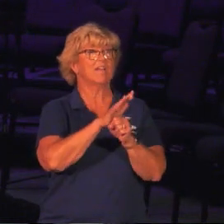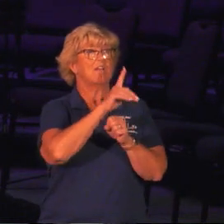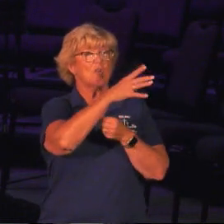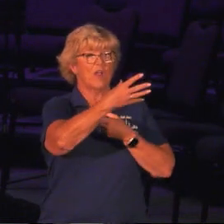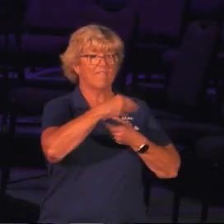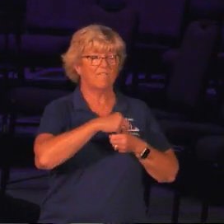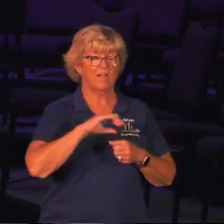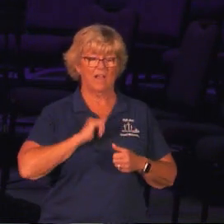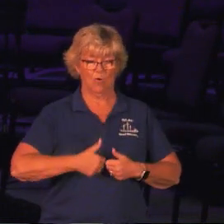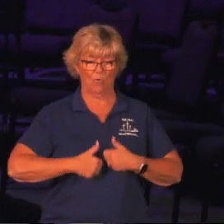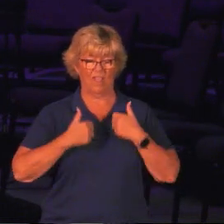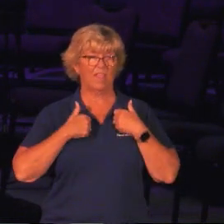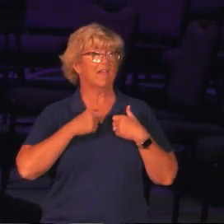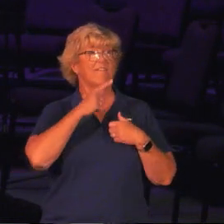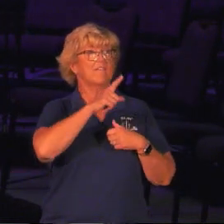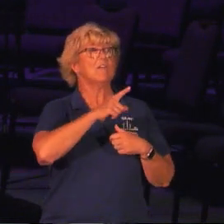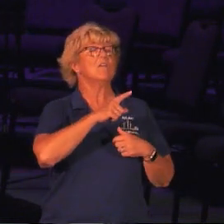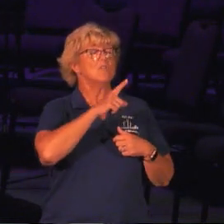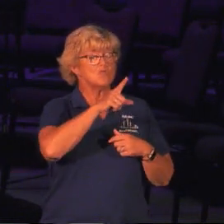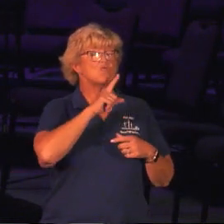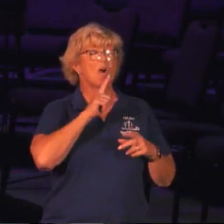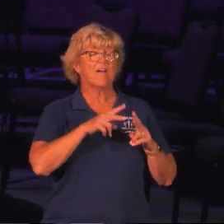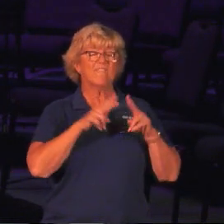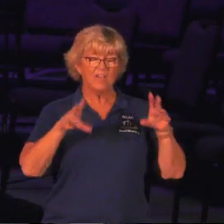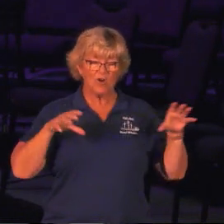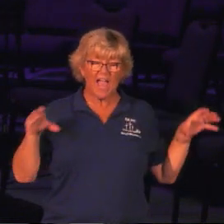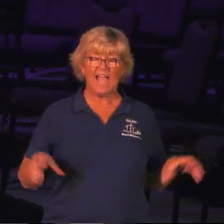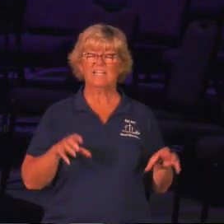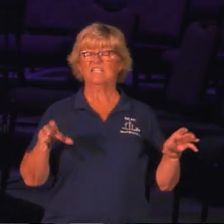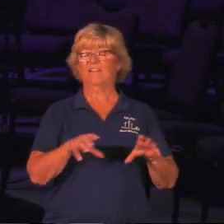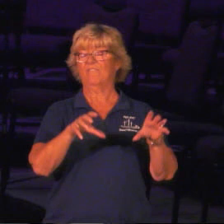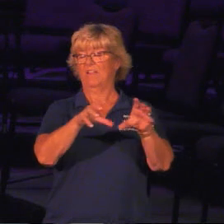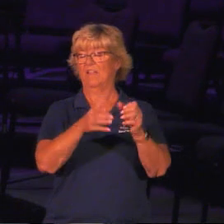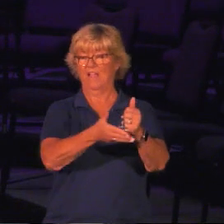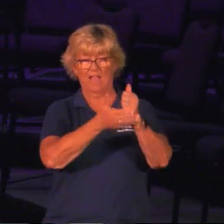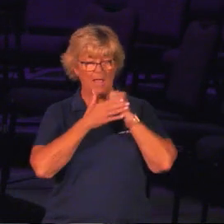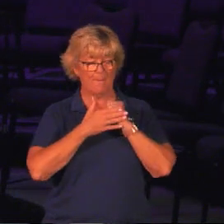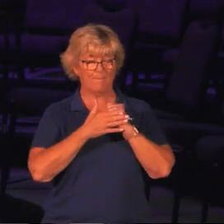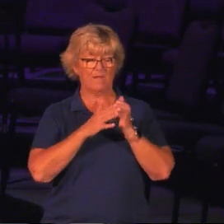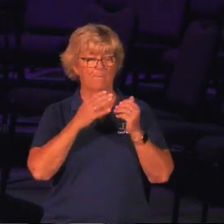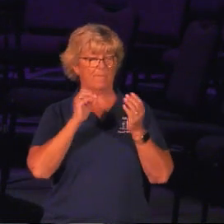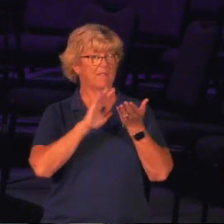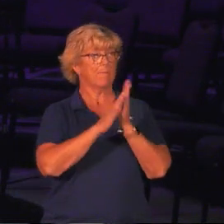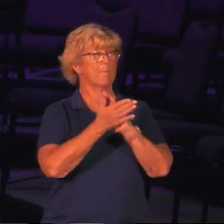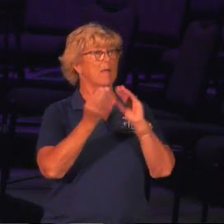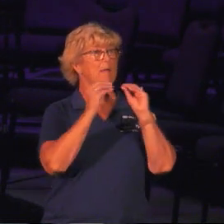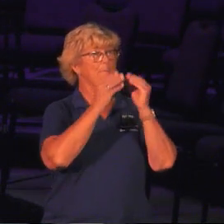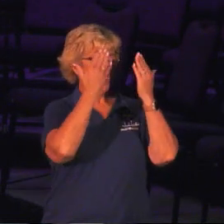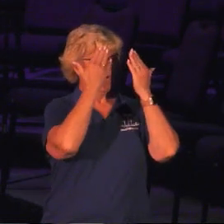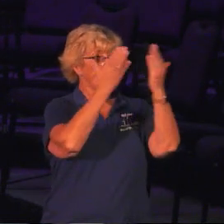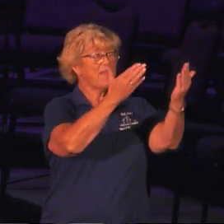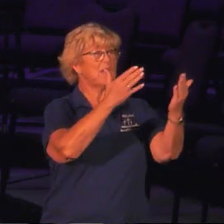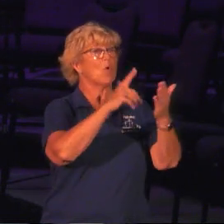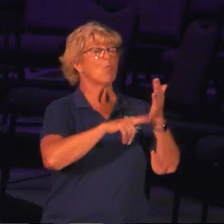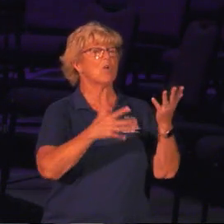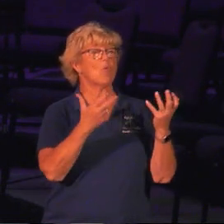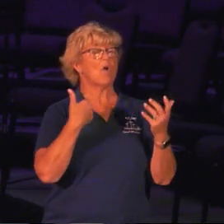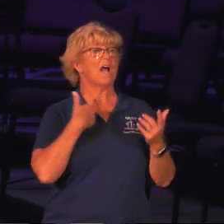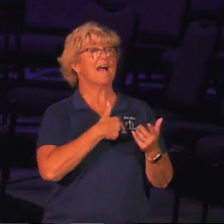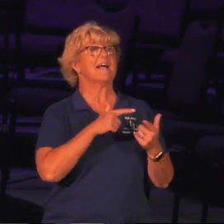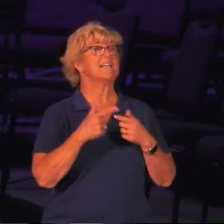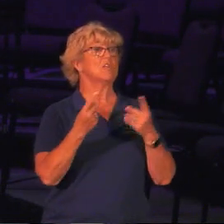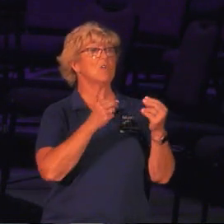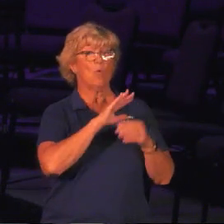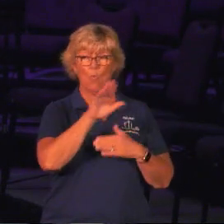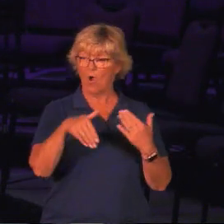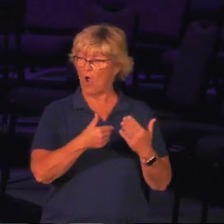involved in our lives. You're not an inactive God. You are so active. God, help us be obedient to what it is that You would have us do. God, if we